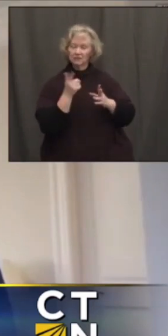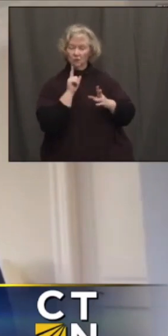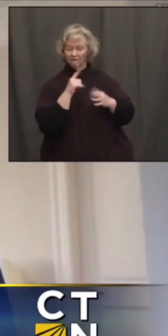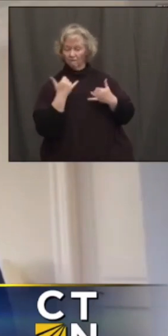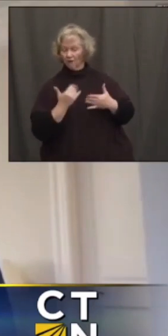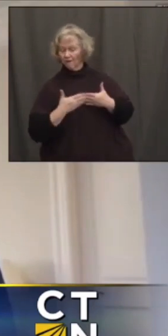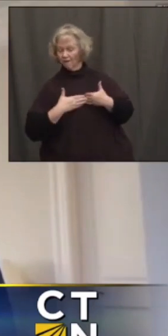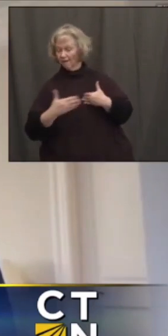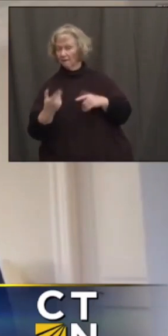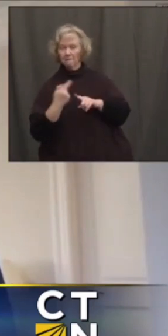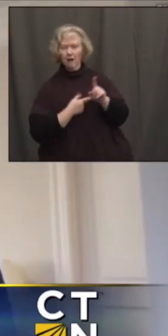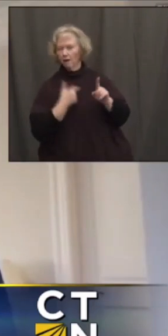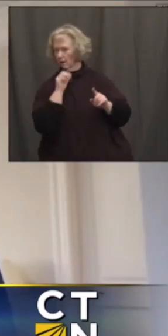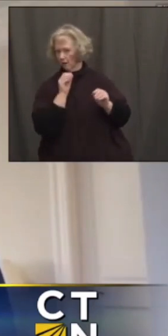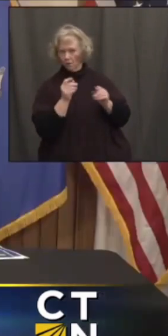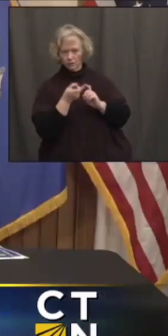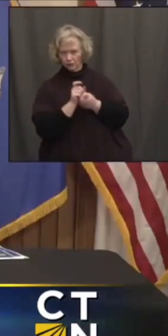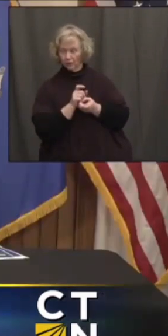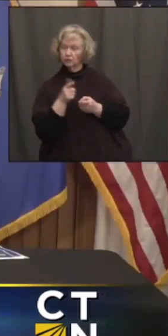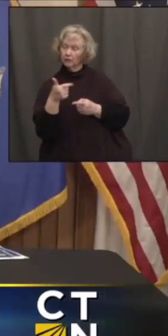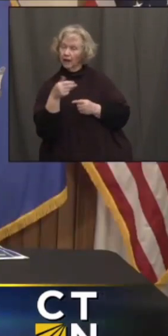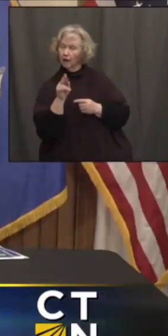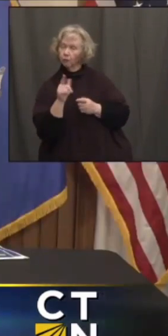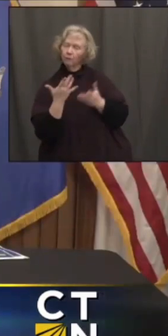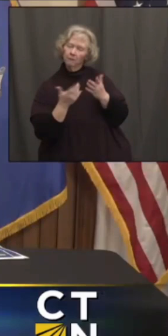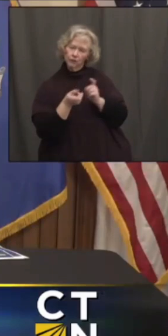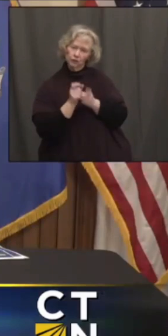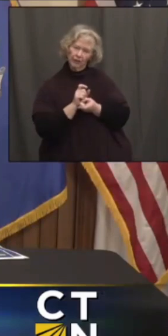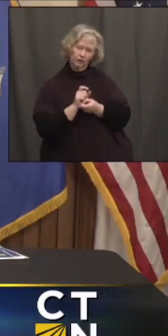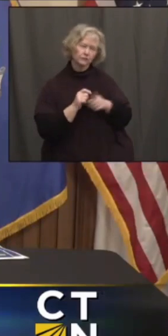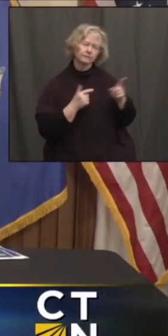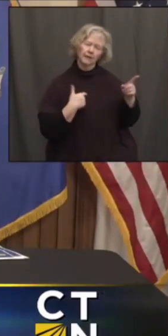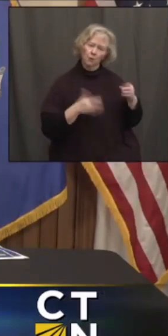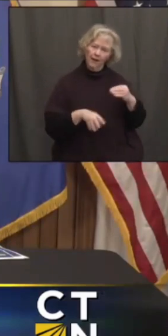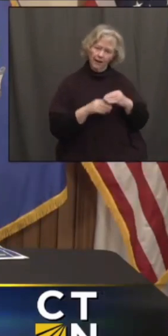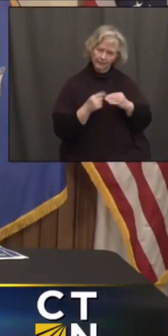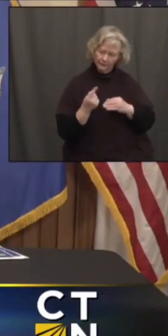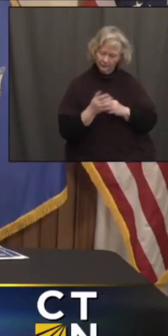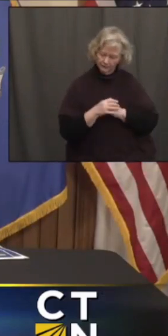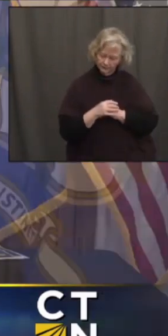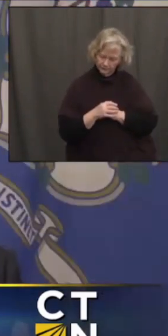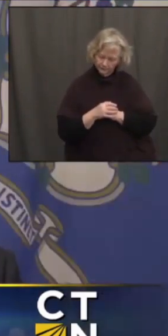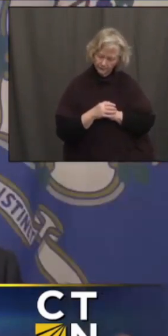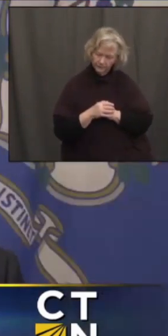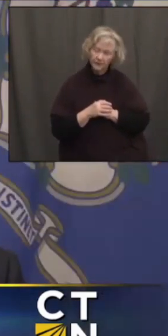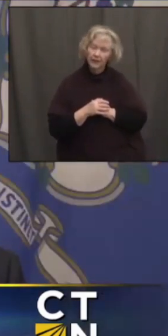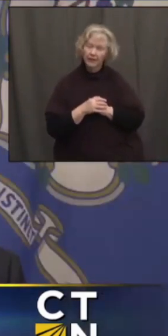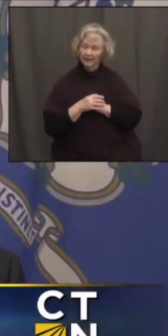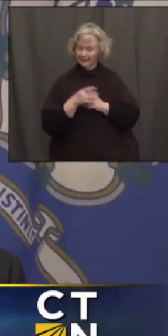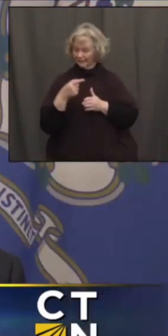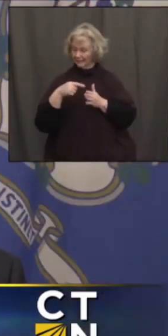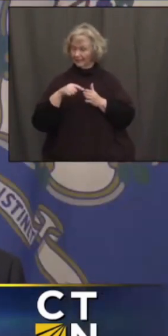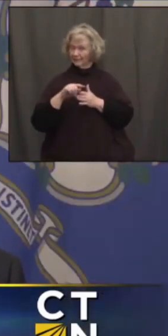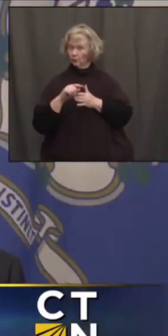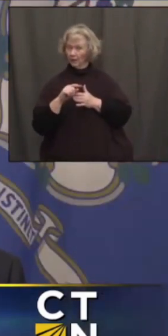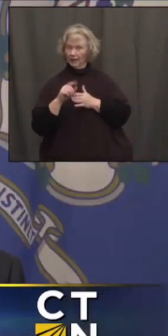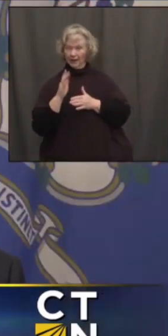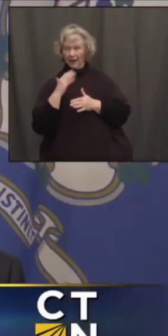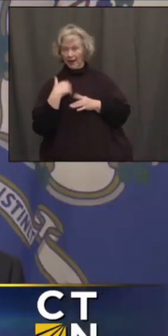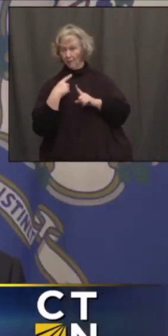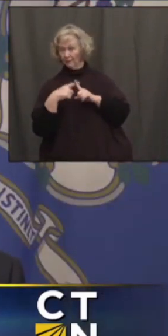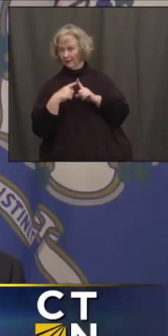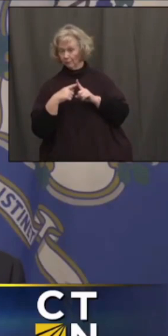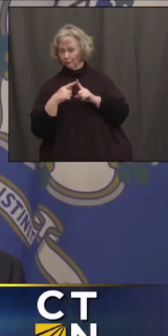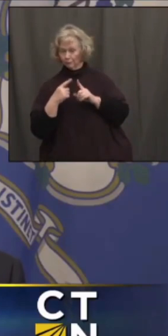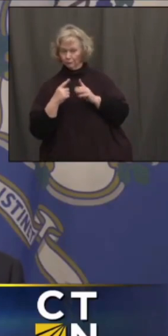But we'll pick this up again in April. Let me just add on that that as early as next week, we could have temperatures in the